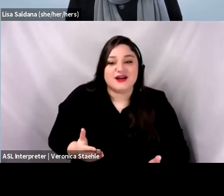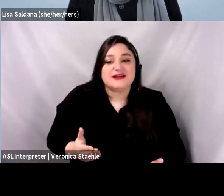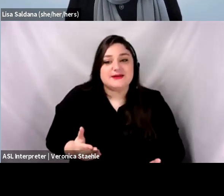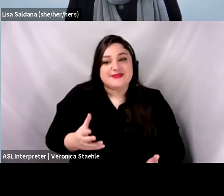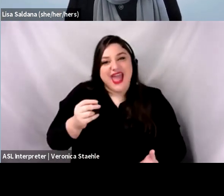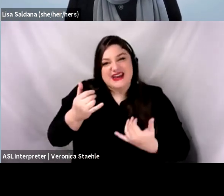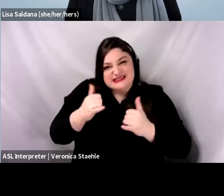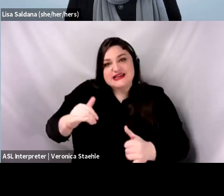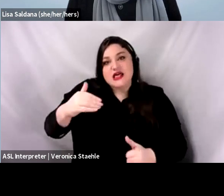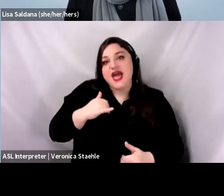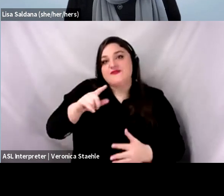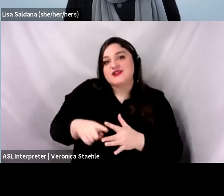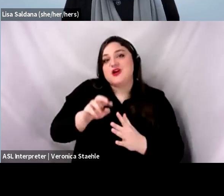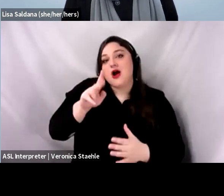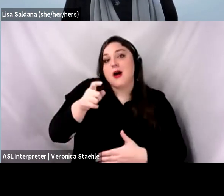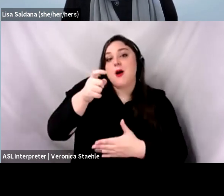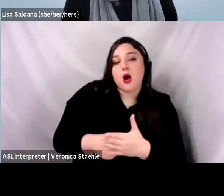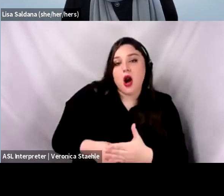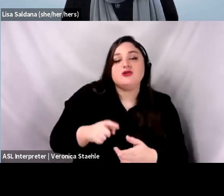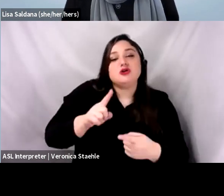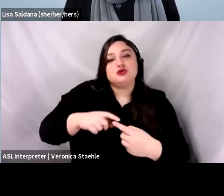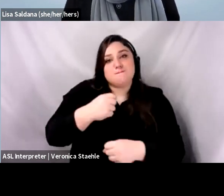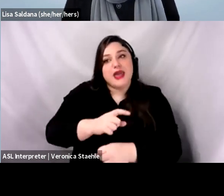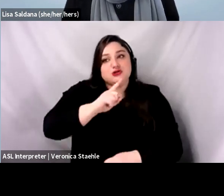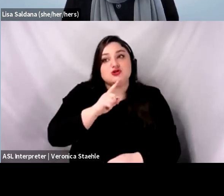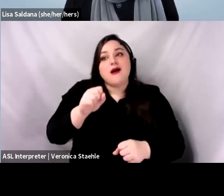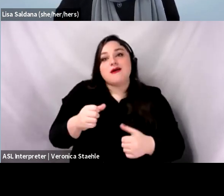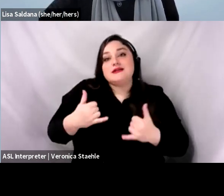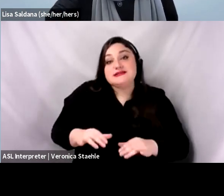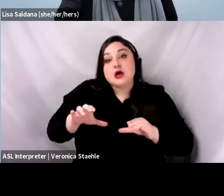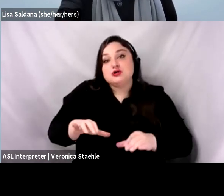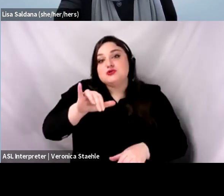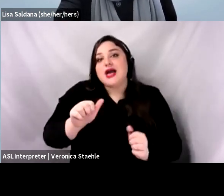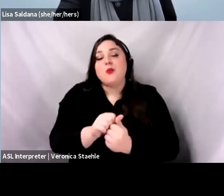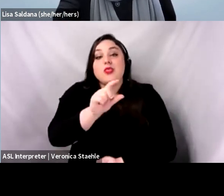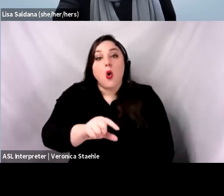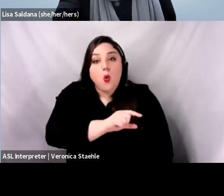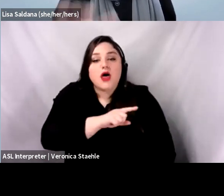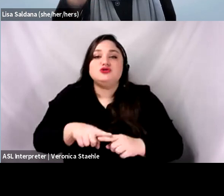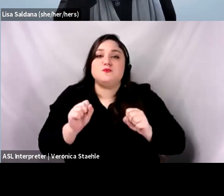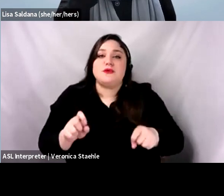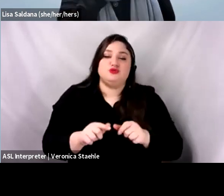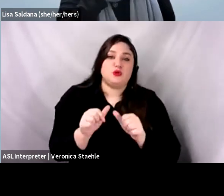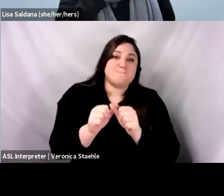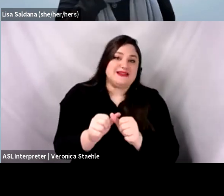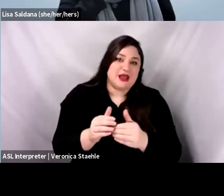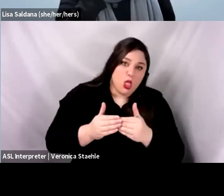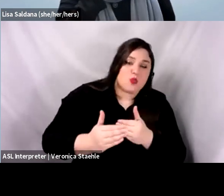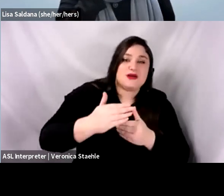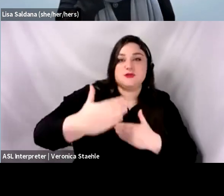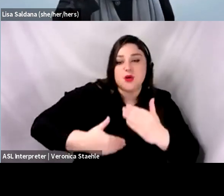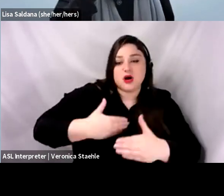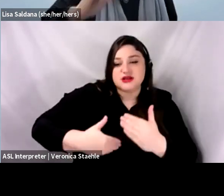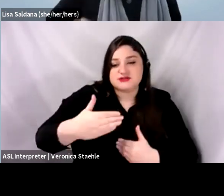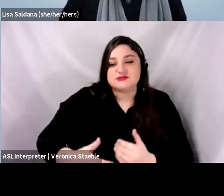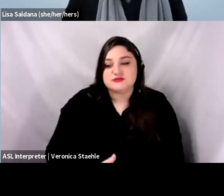startup costs. And we need to make sure that they can do that with quality for the rest of the implementation. Yeah, it might get to the